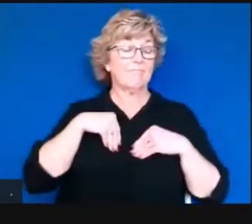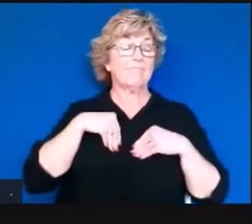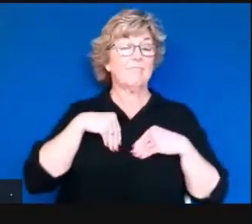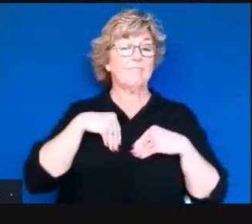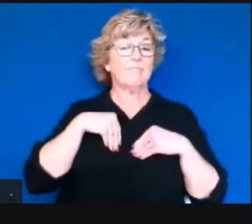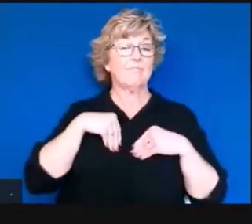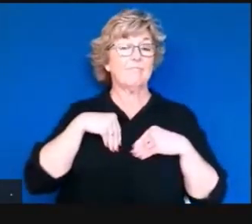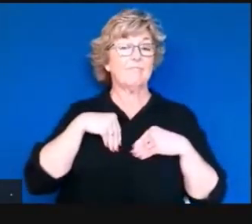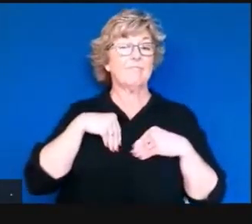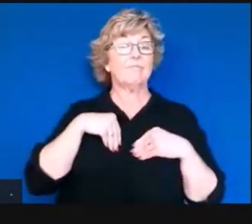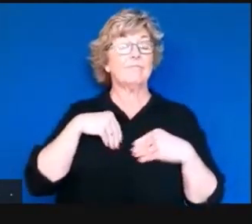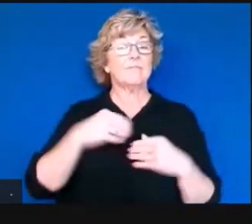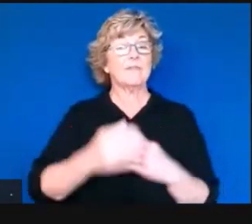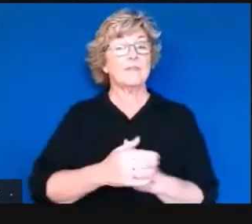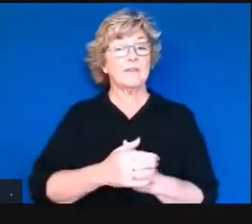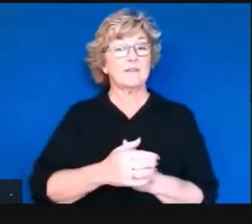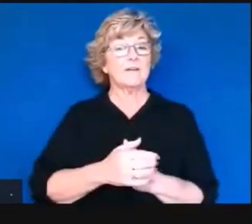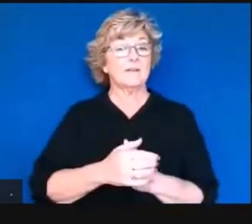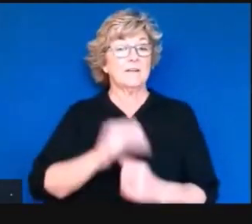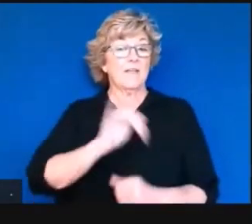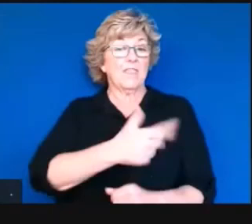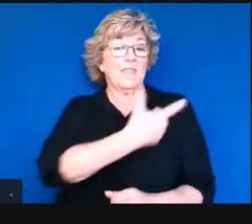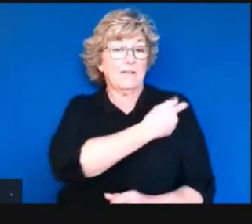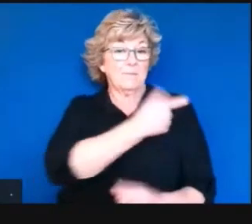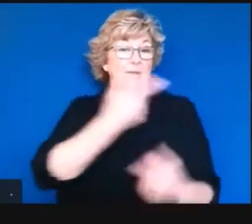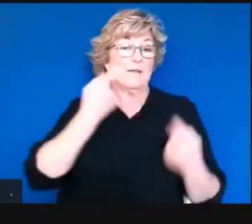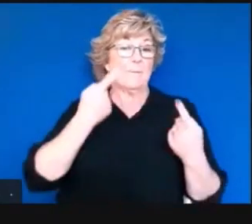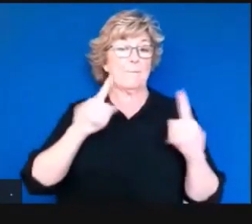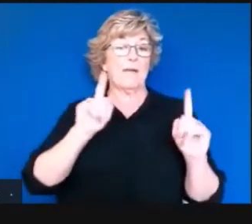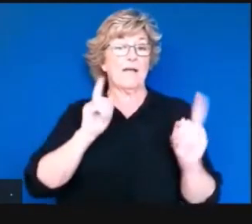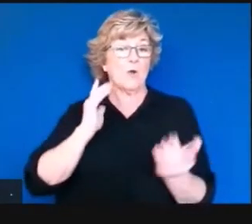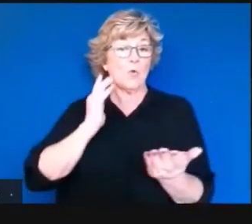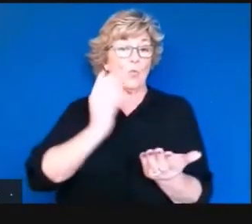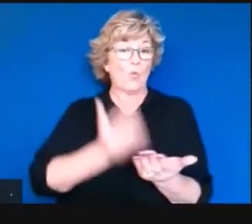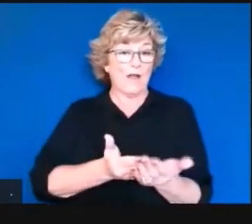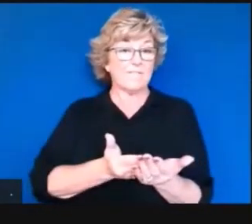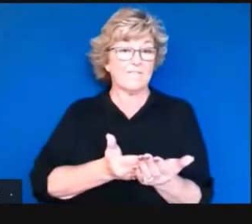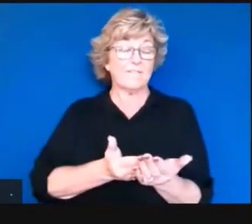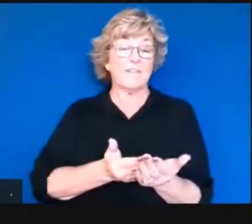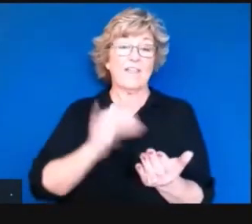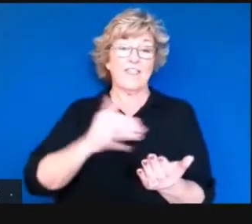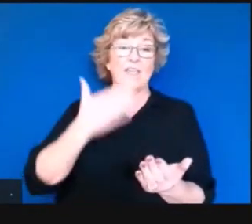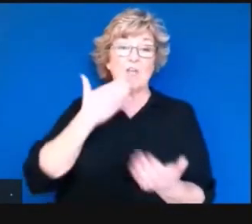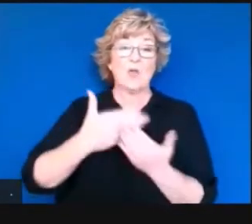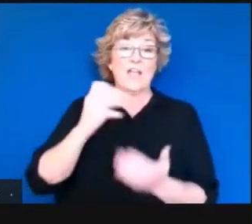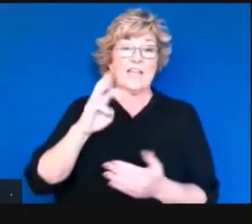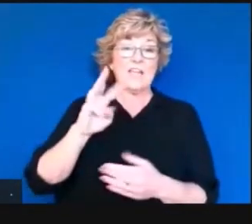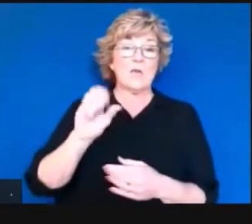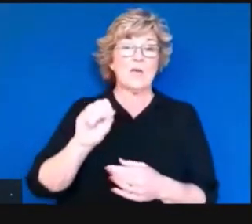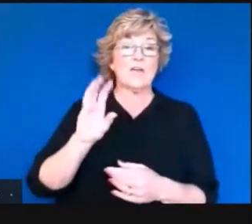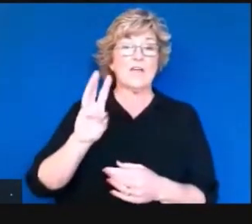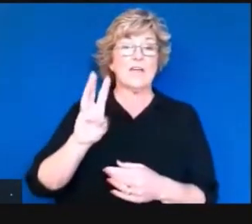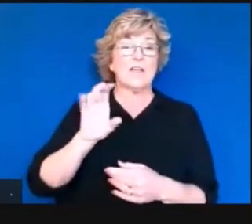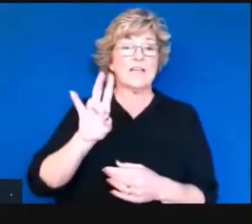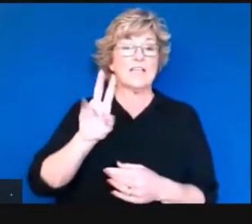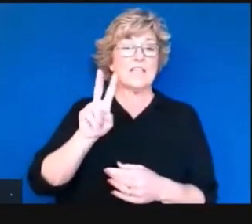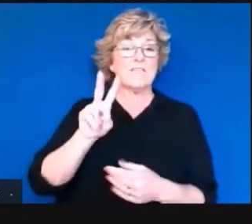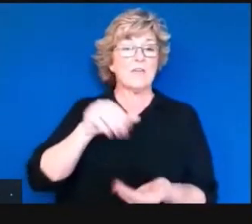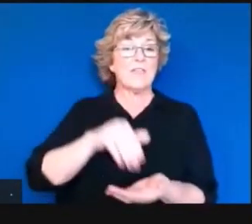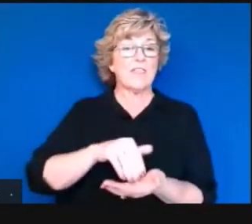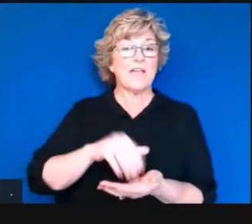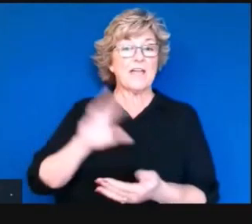night. So the Moderna vaccine has arrived, and that is indeed good news. 672,600